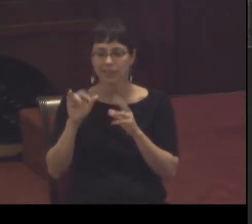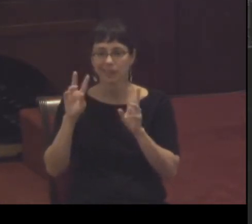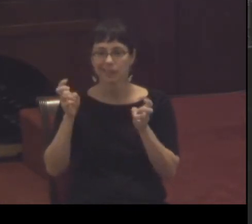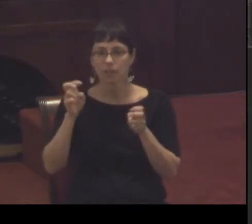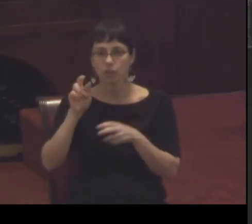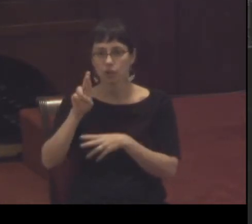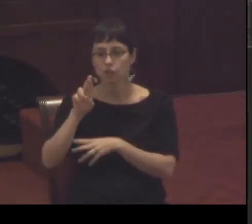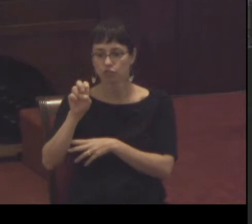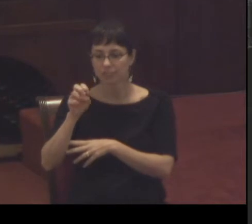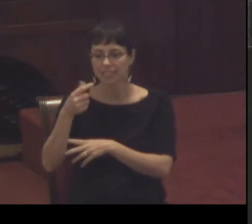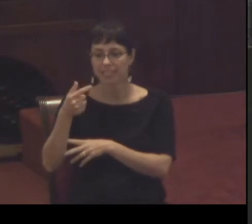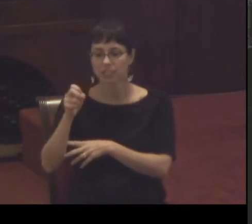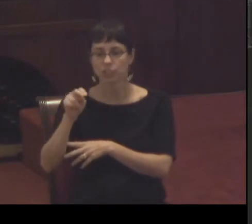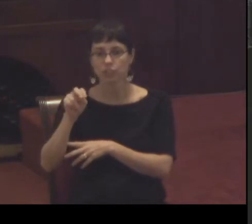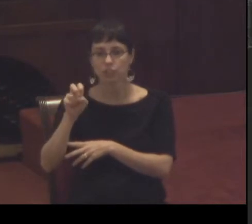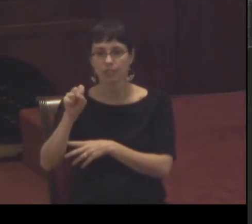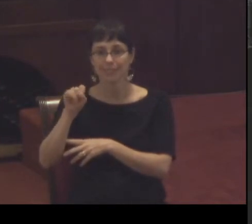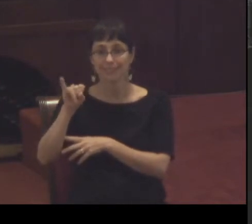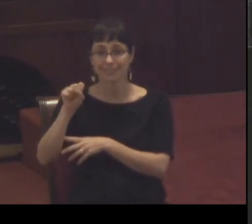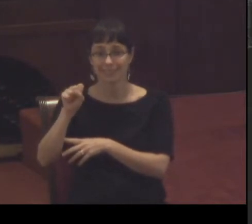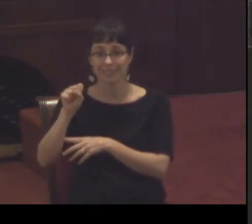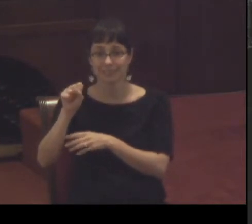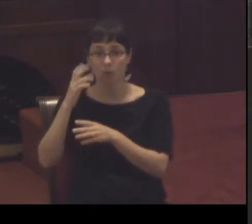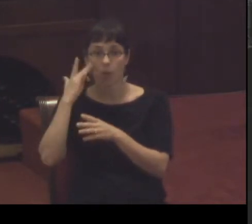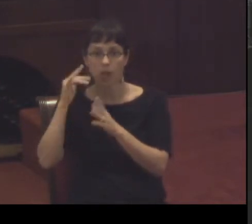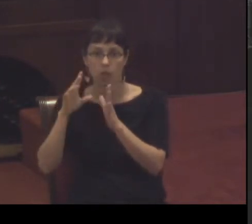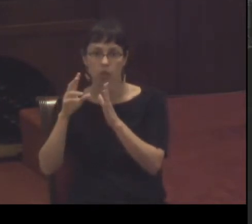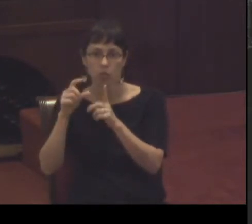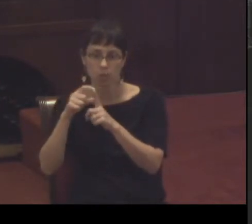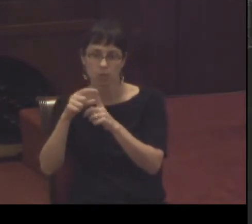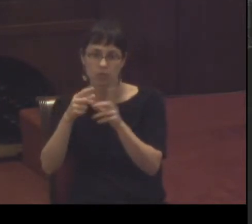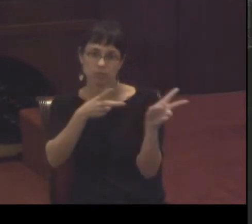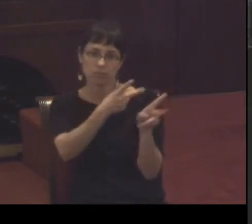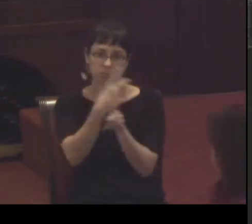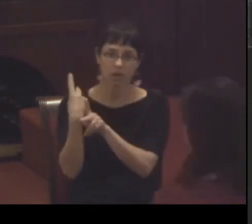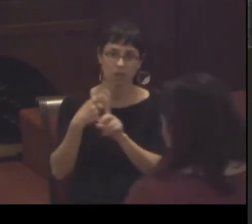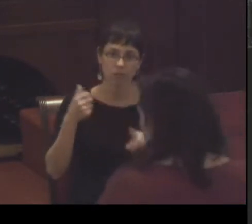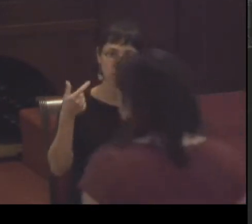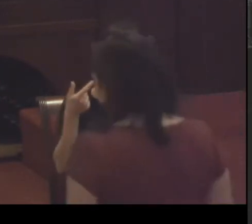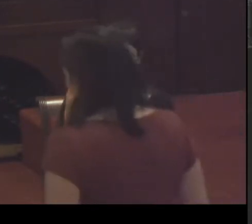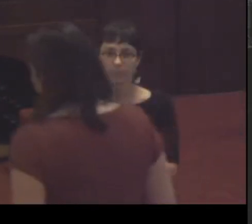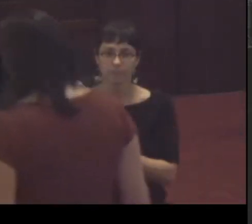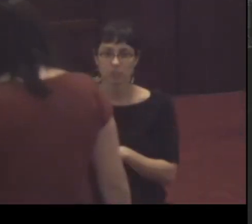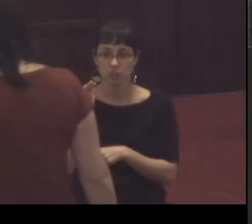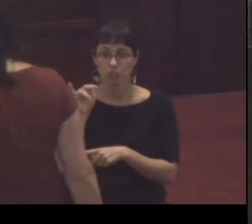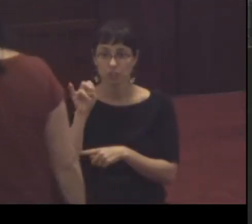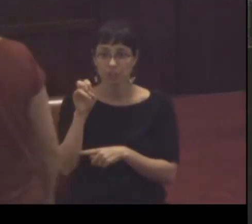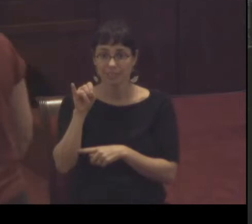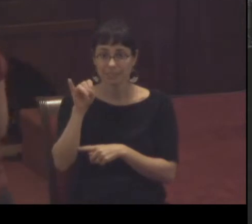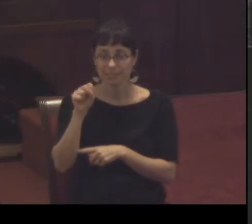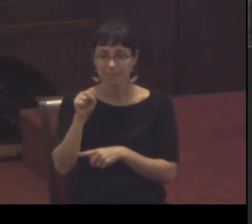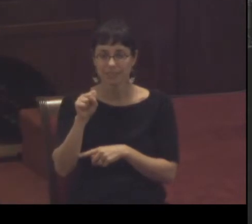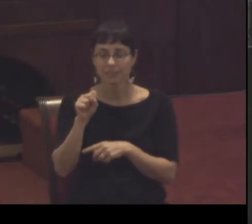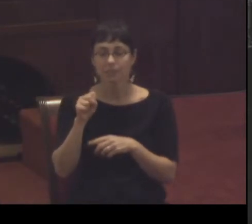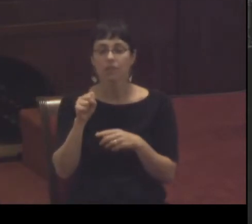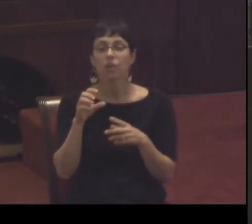so as we come to start this series on the gospel of John